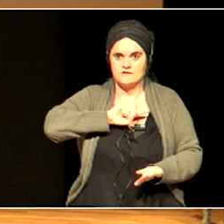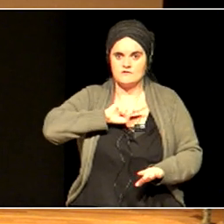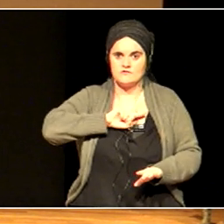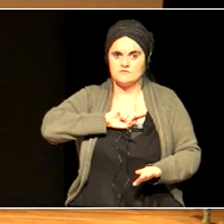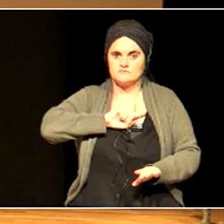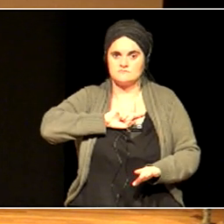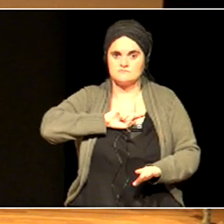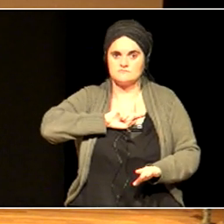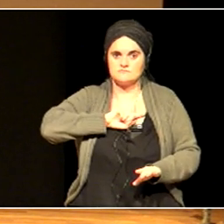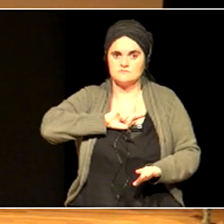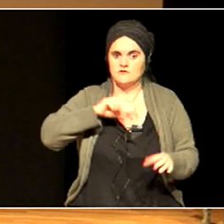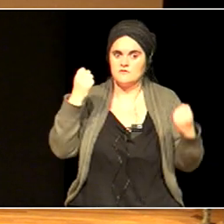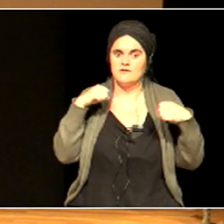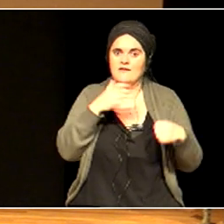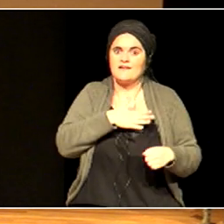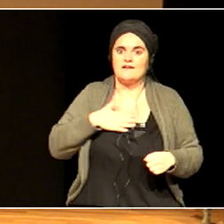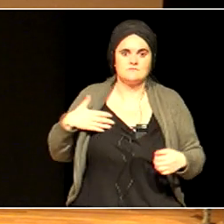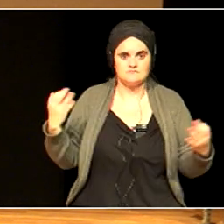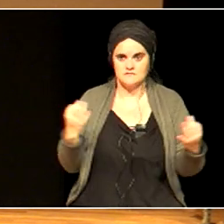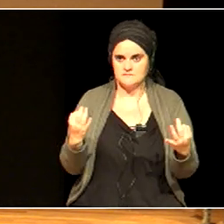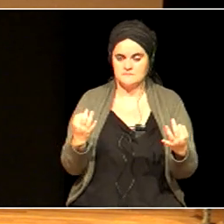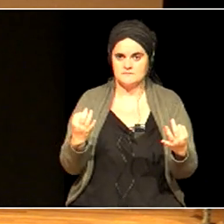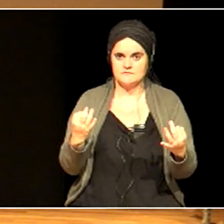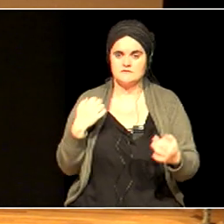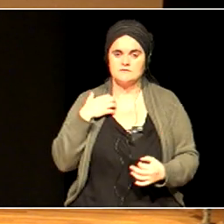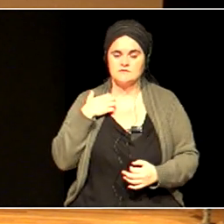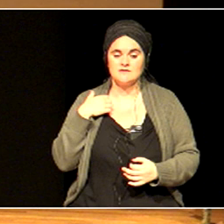step you can take in education.